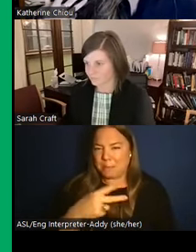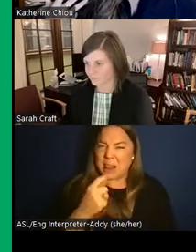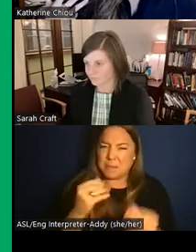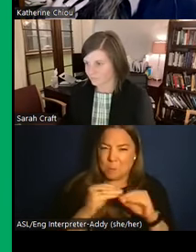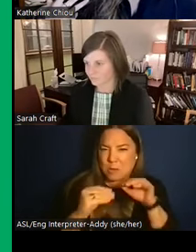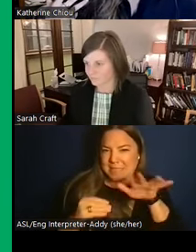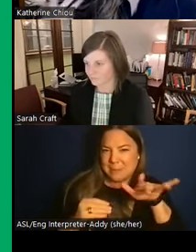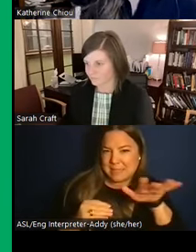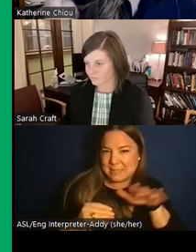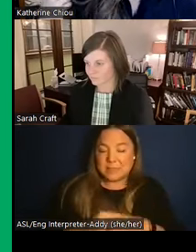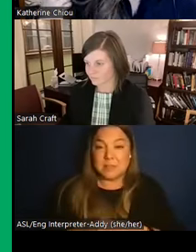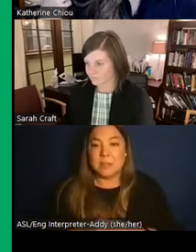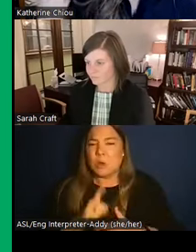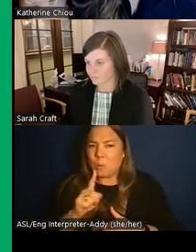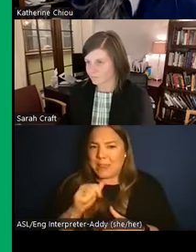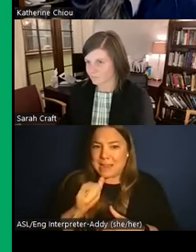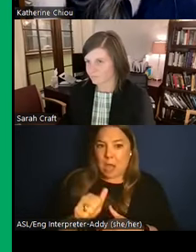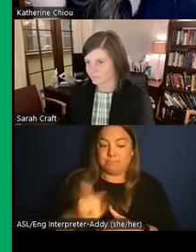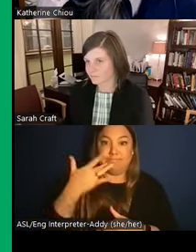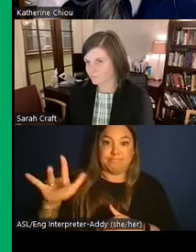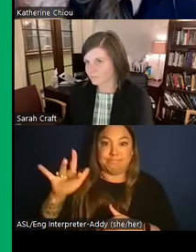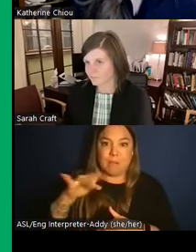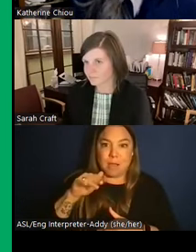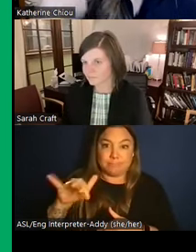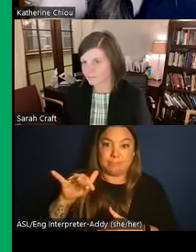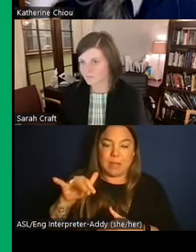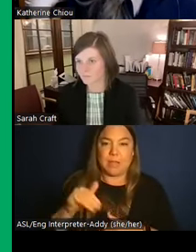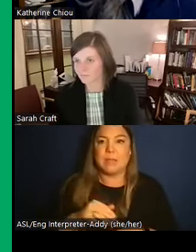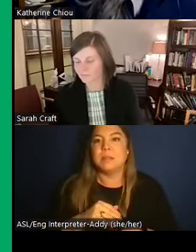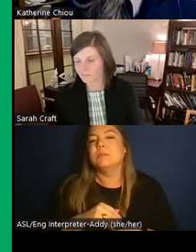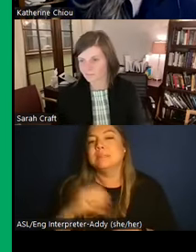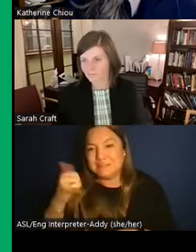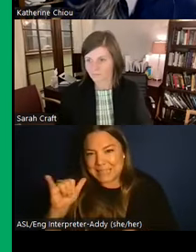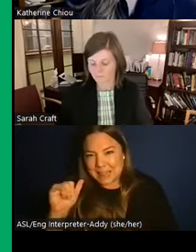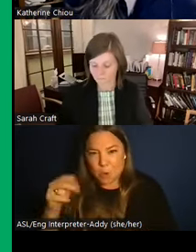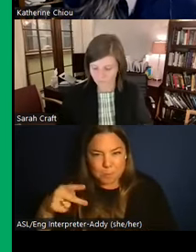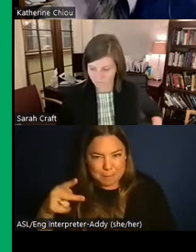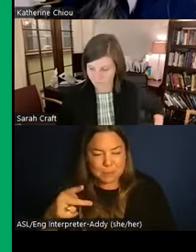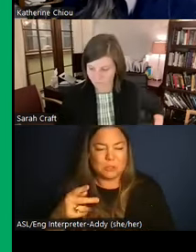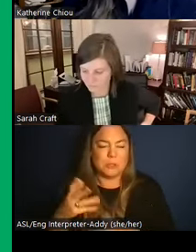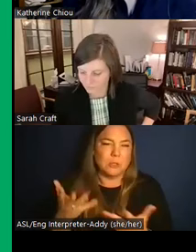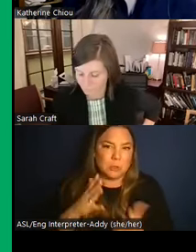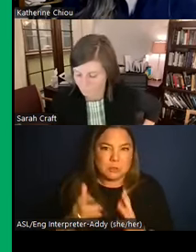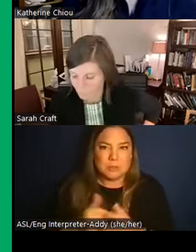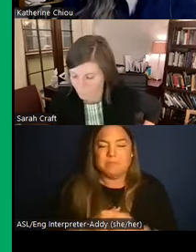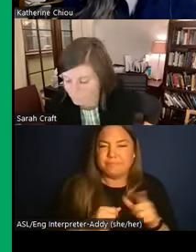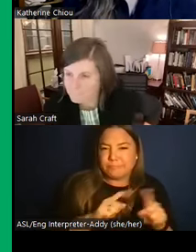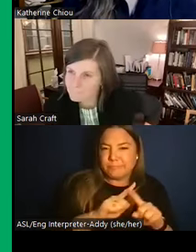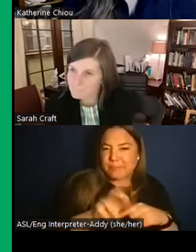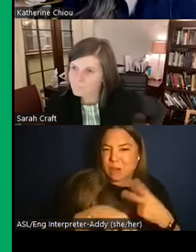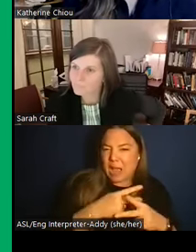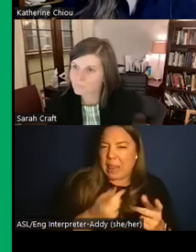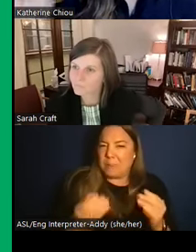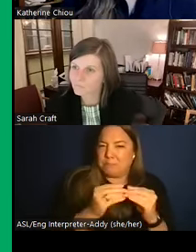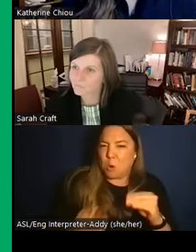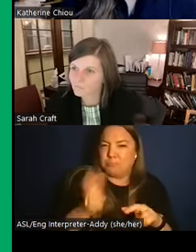not super hot, at least the pecarum, which is the aji amarillo or the yellow pepper. The chinens ones are a little bit spicier,